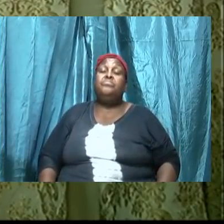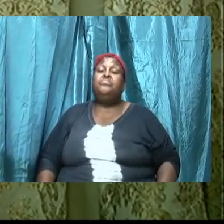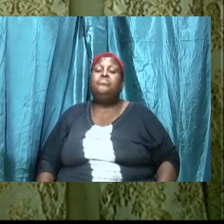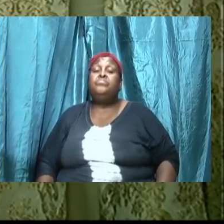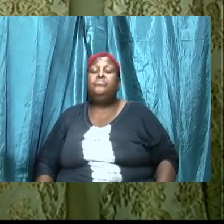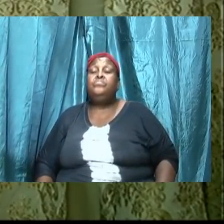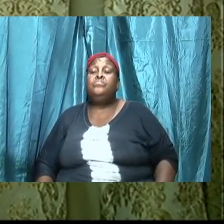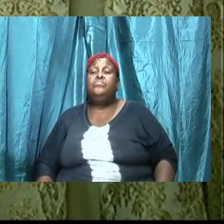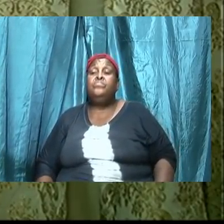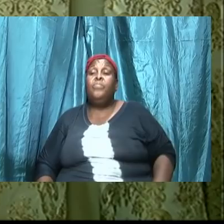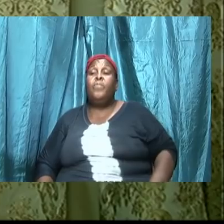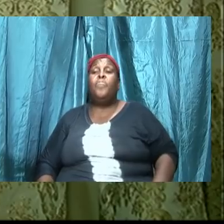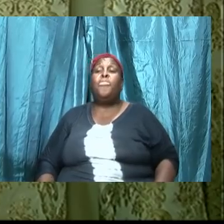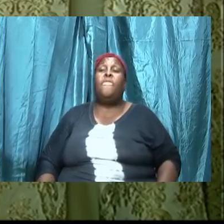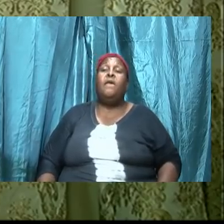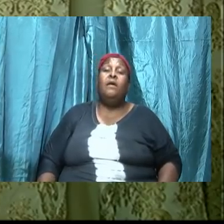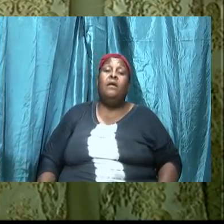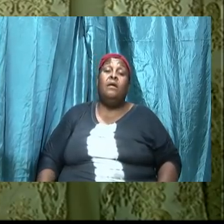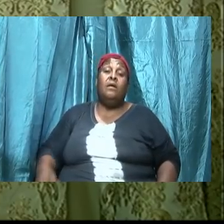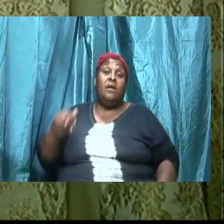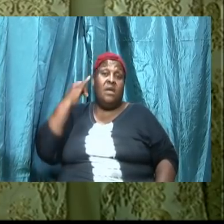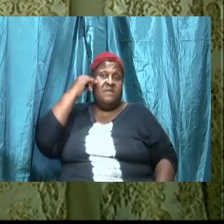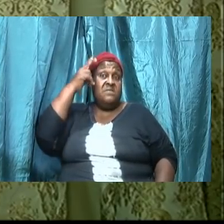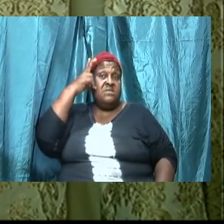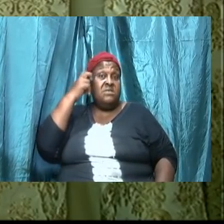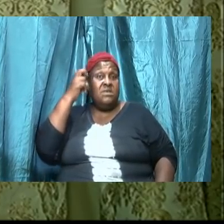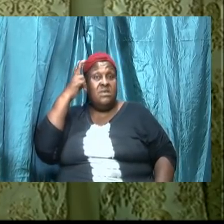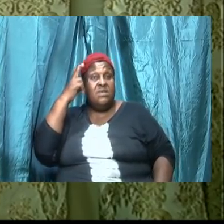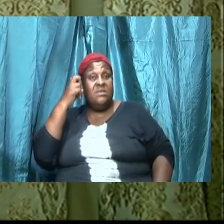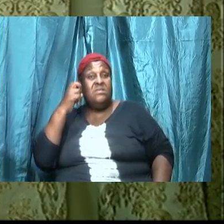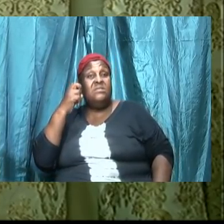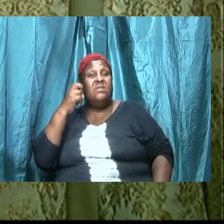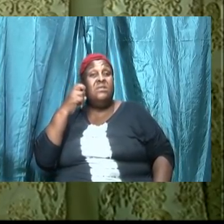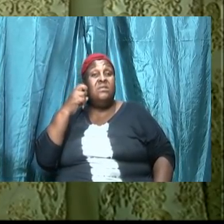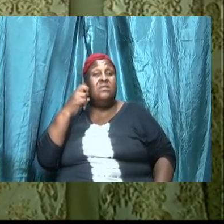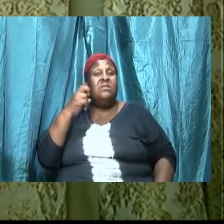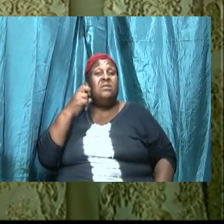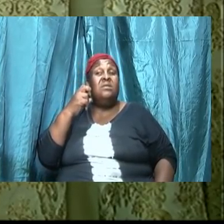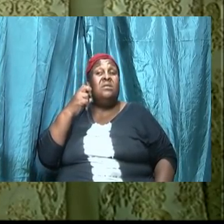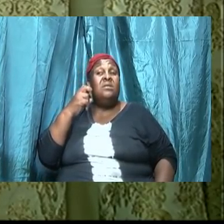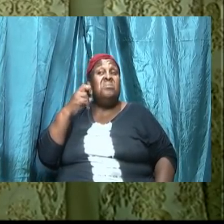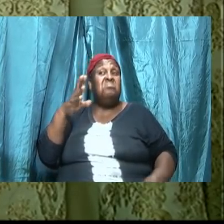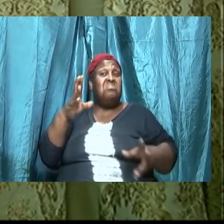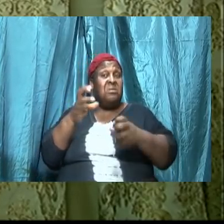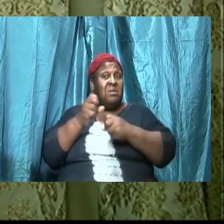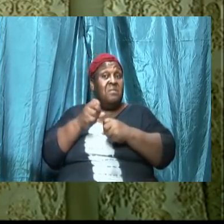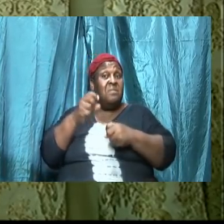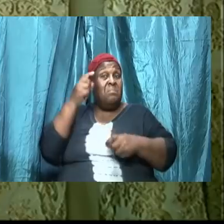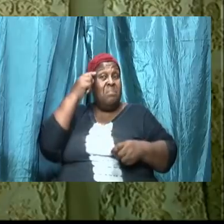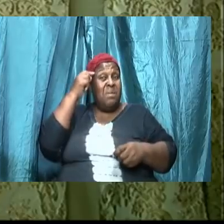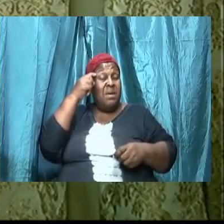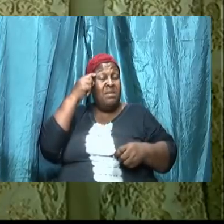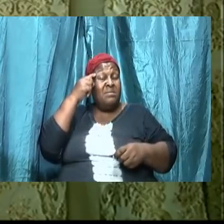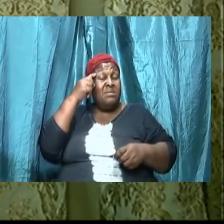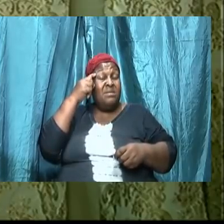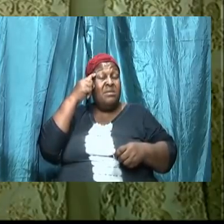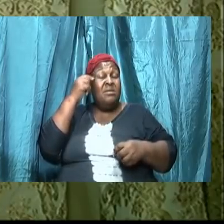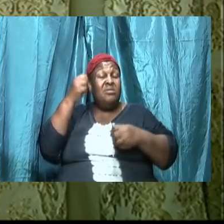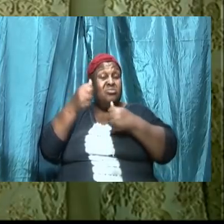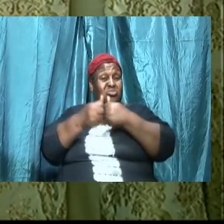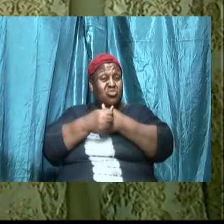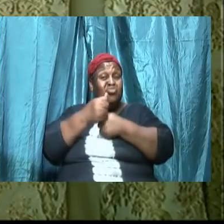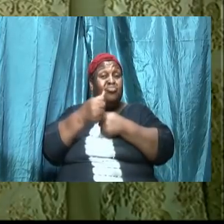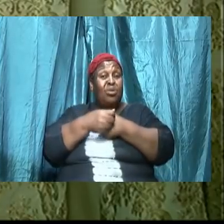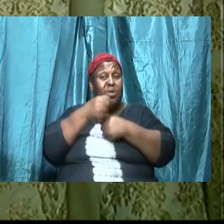mind and if he captures the mind he then pushes his agenda right from the mind and